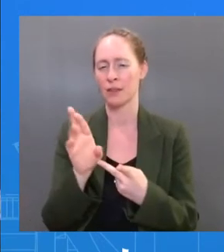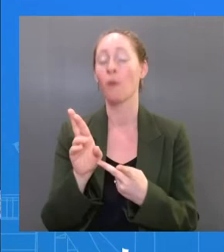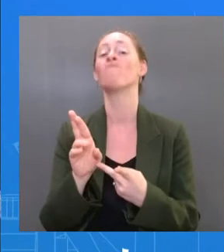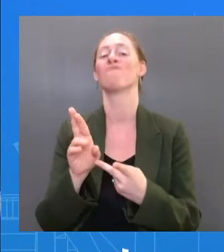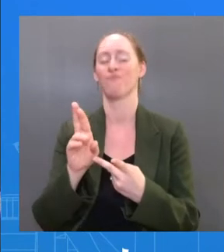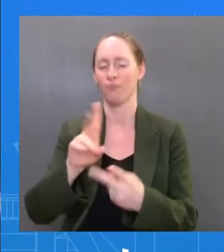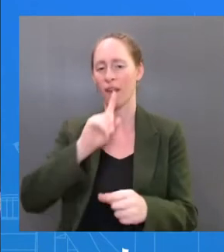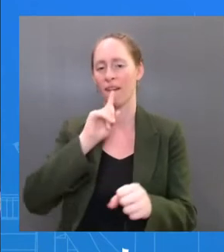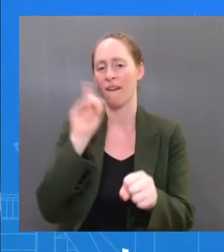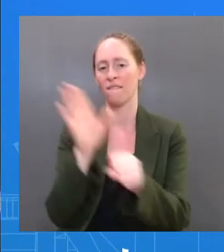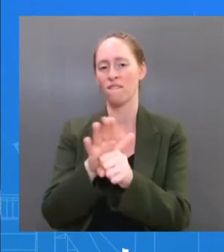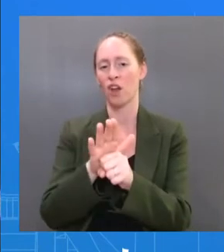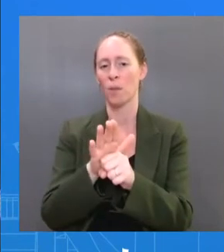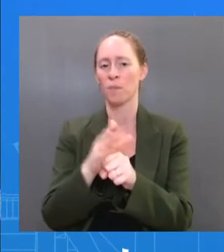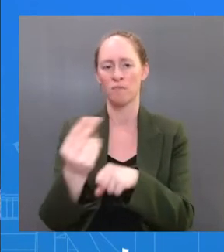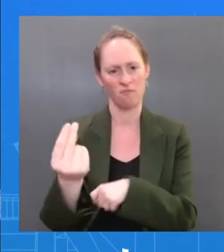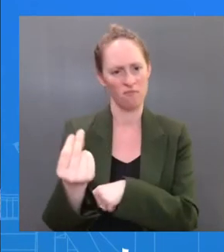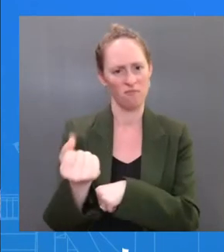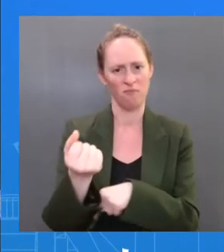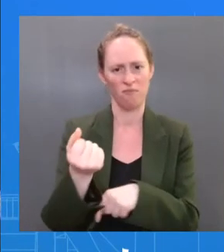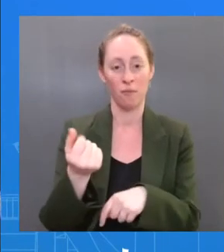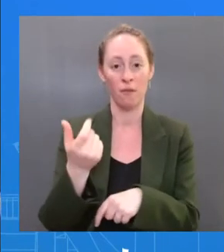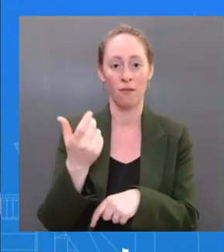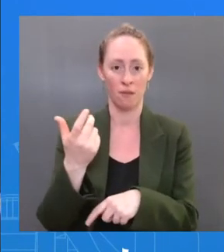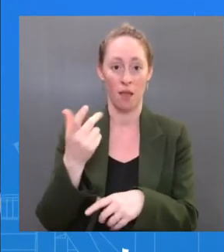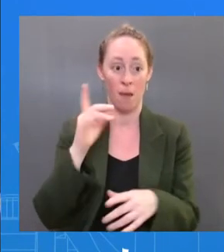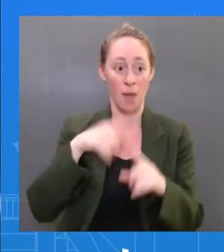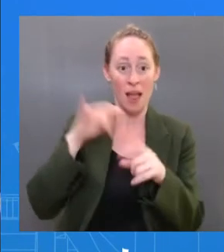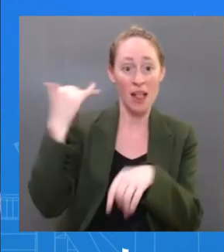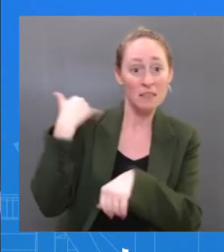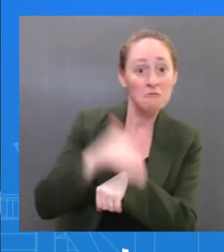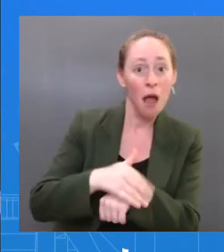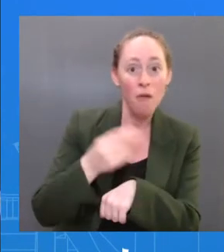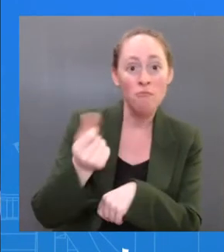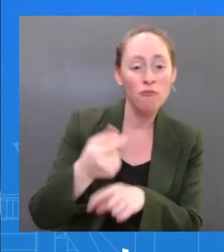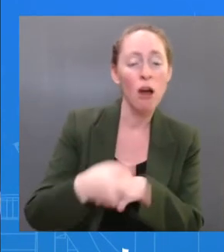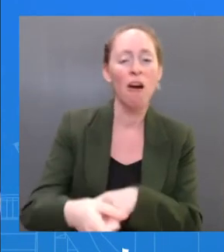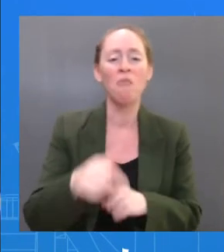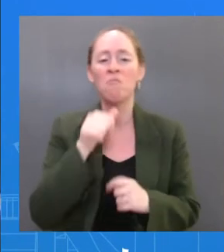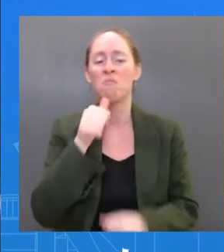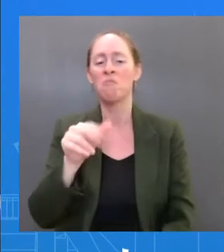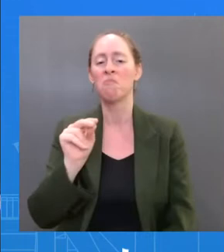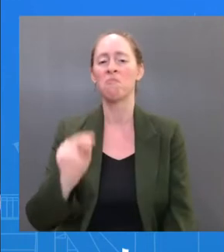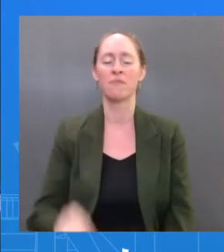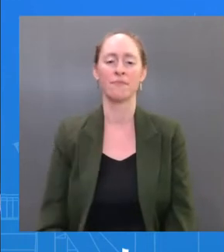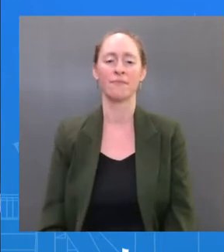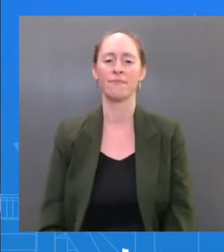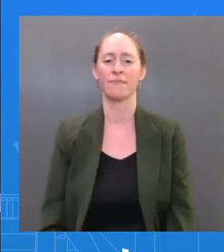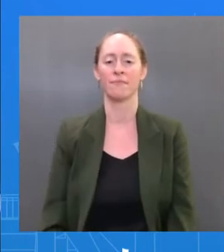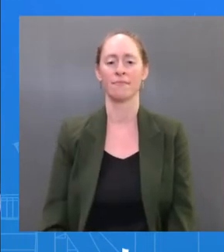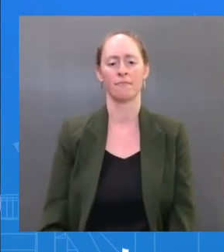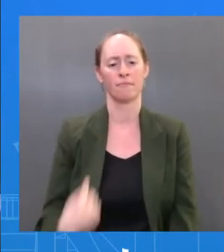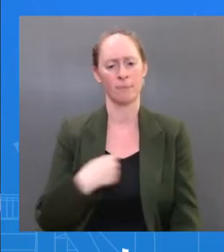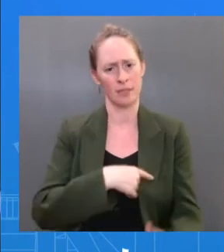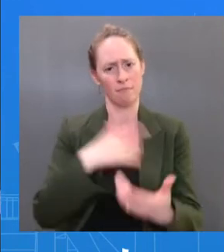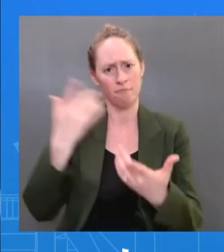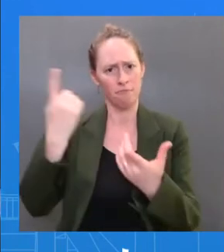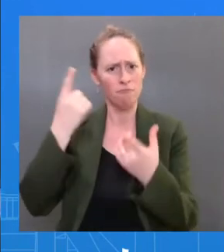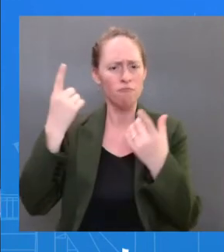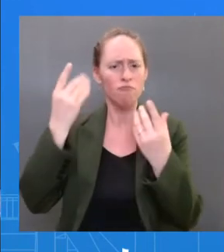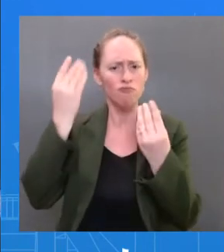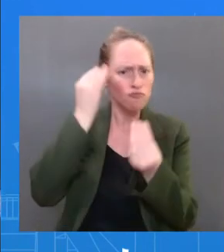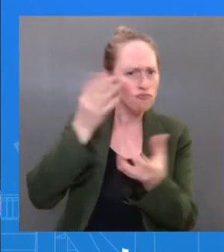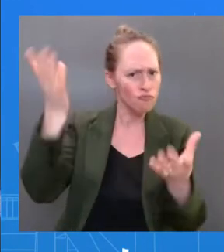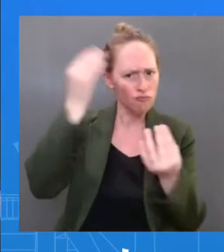we were transparent. I got the letter from — we put out a statement as soon as we — we did the test and were able